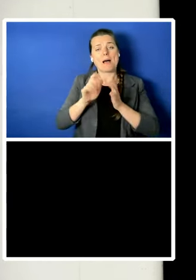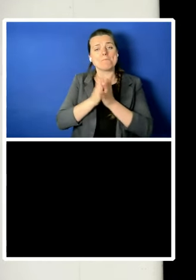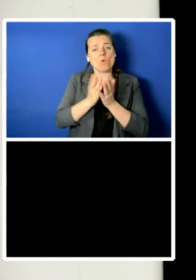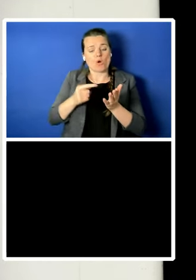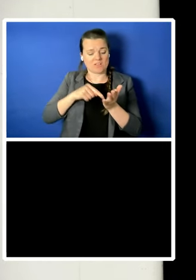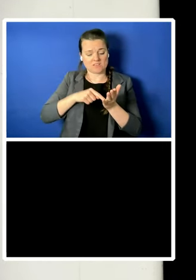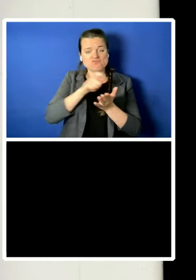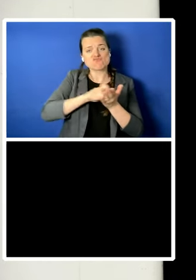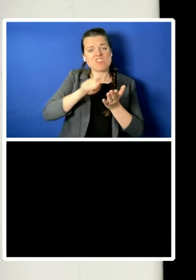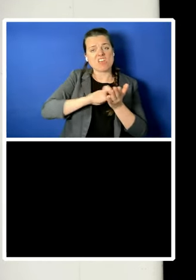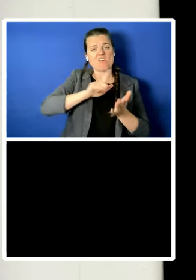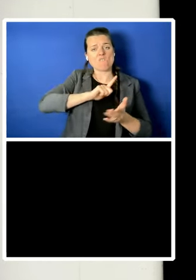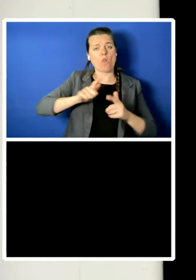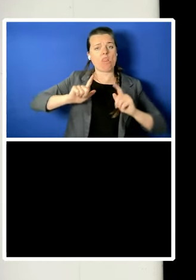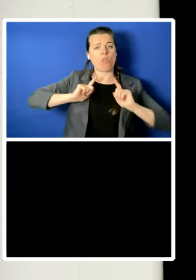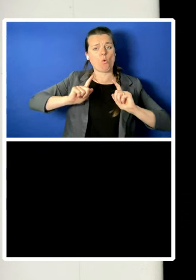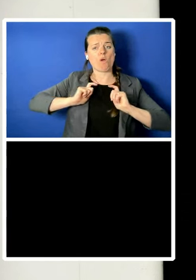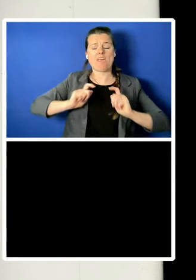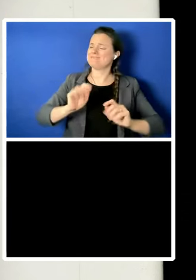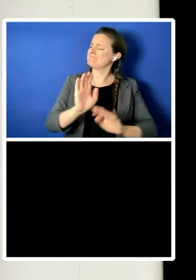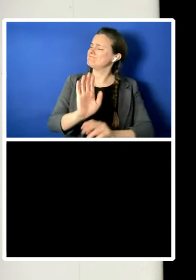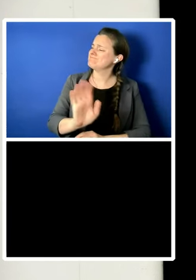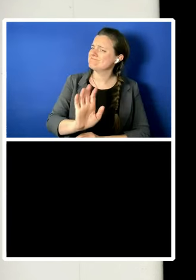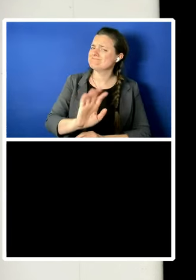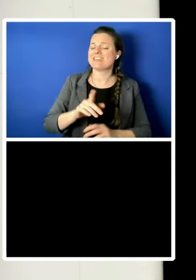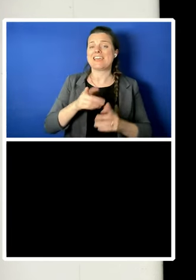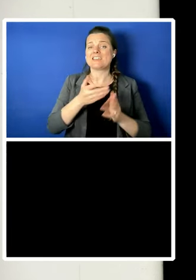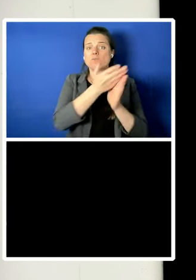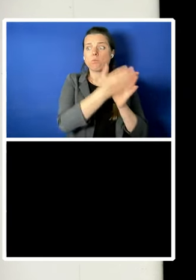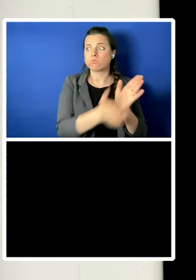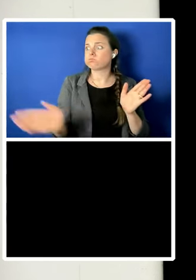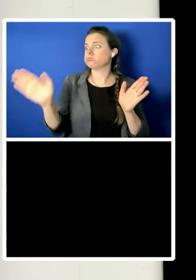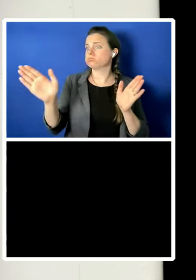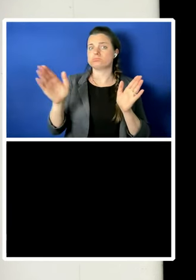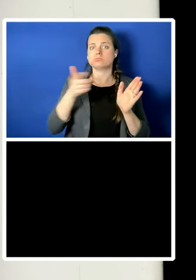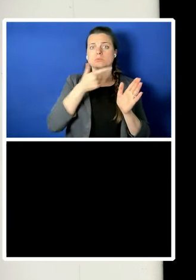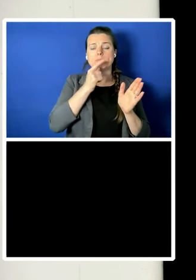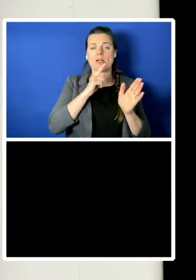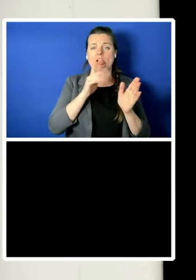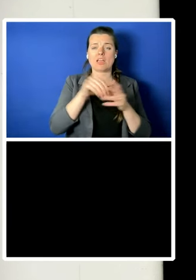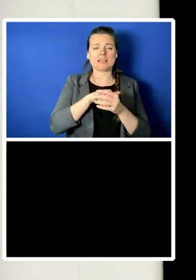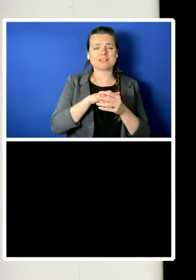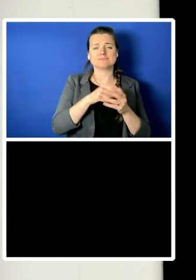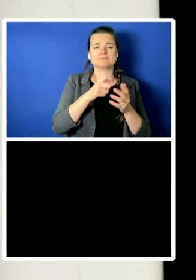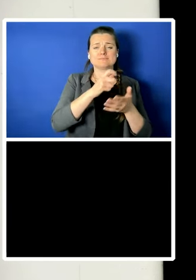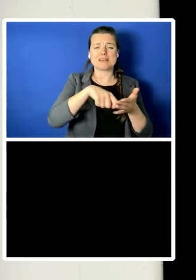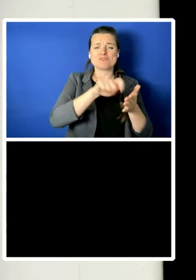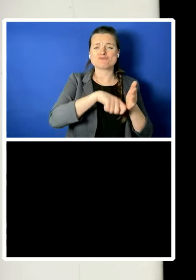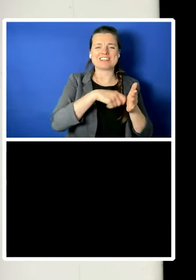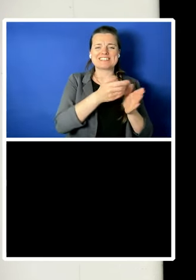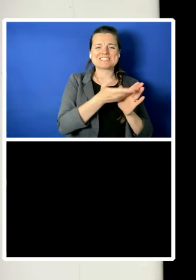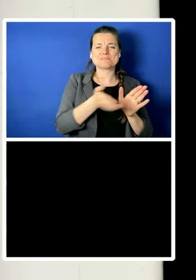for people across the democratic spectrum, whether instinctive supporters or sceptics.